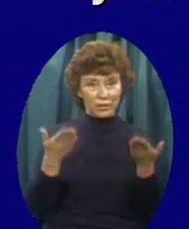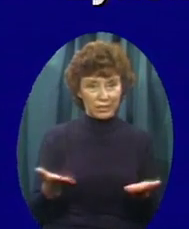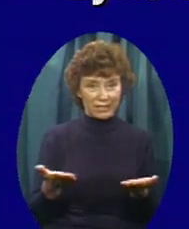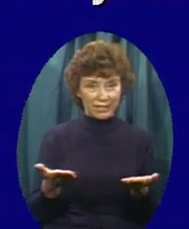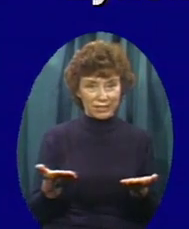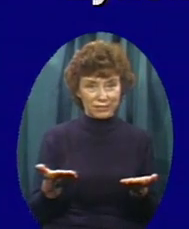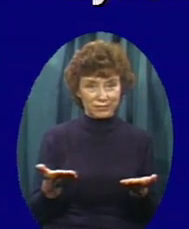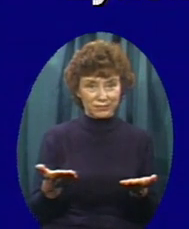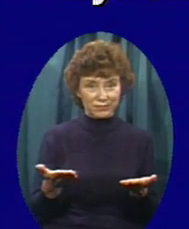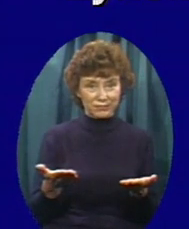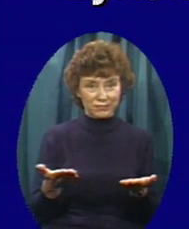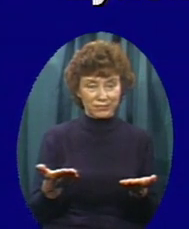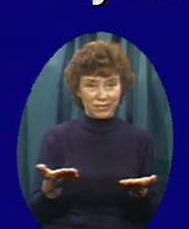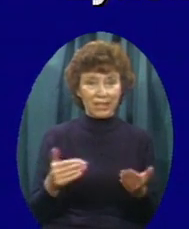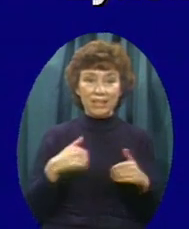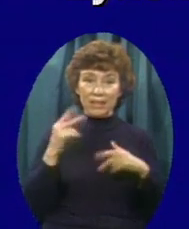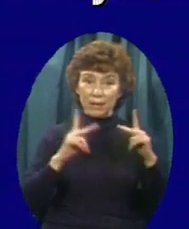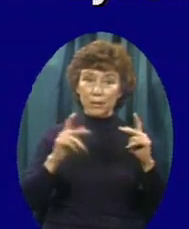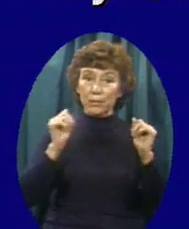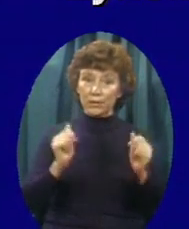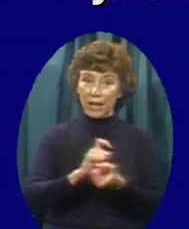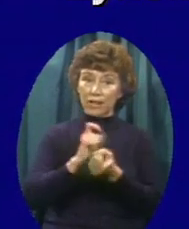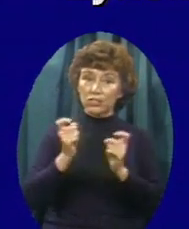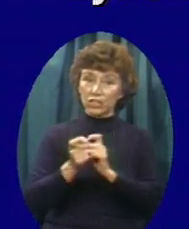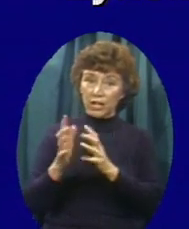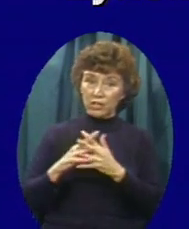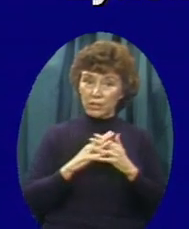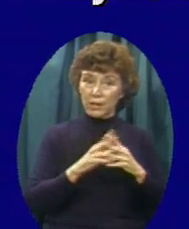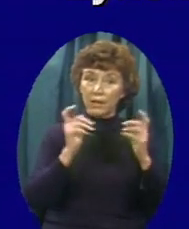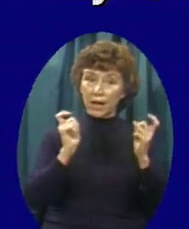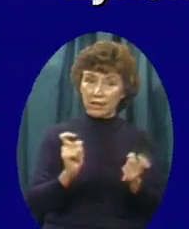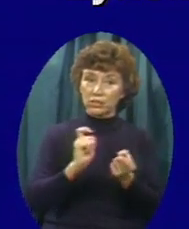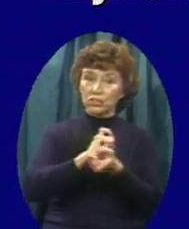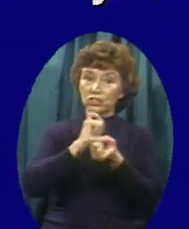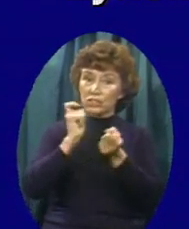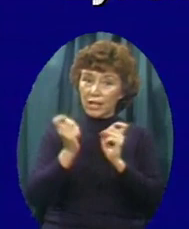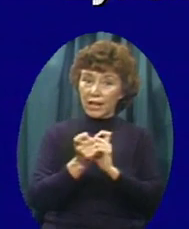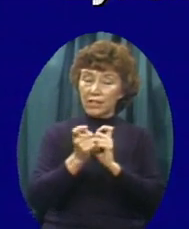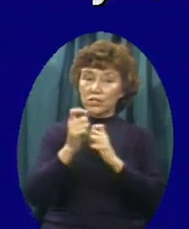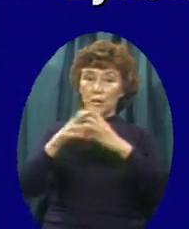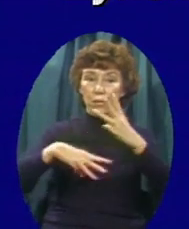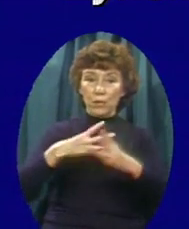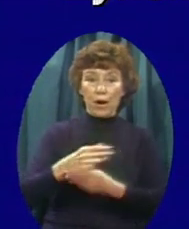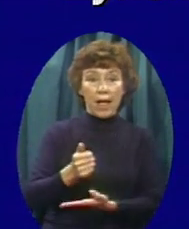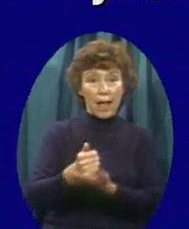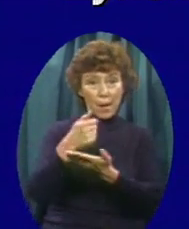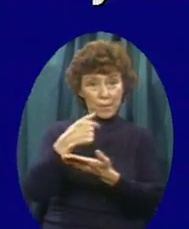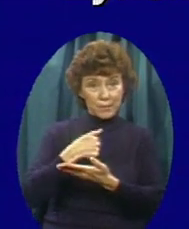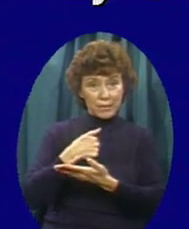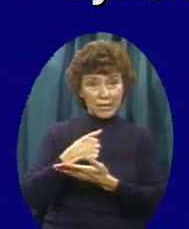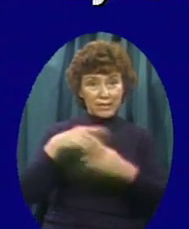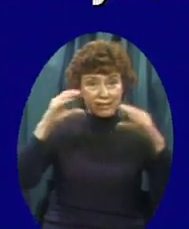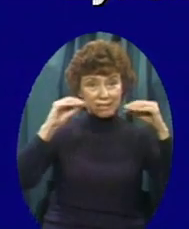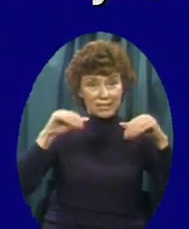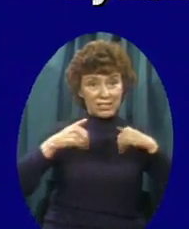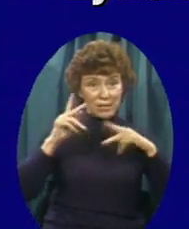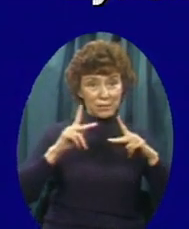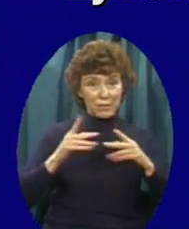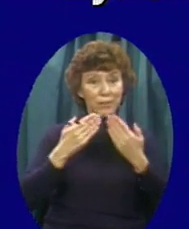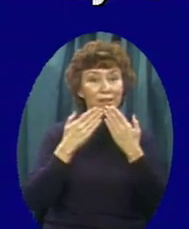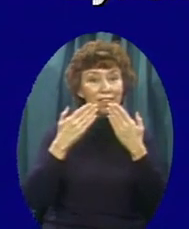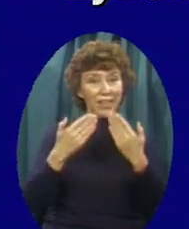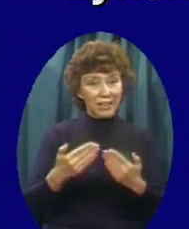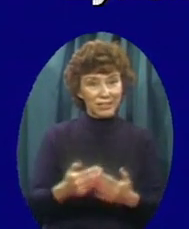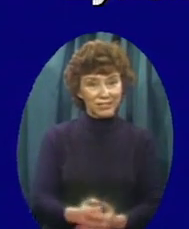Ontario These young people Can change America They can turn the world Upside down Help me Train them Thank you